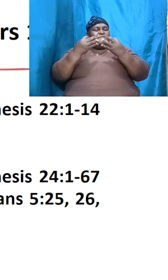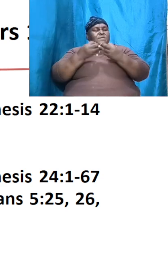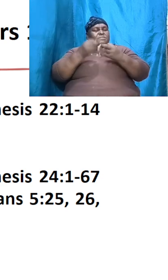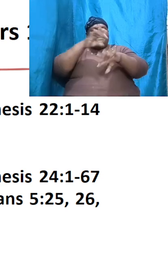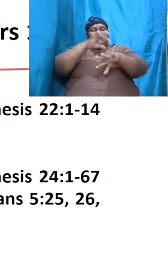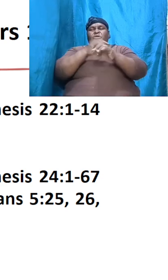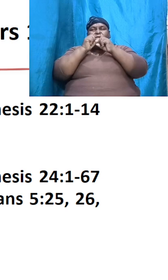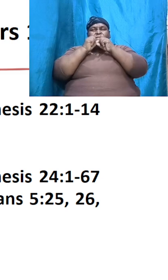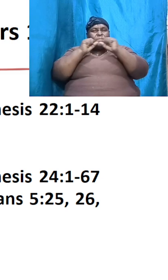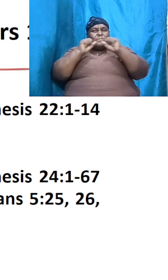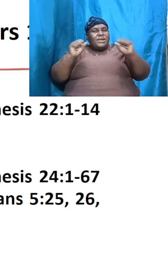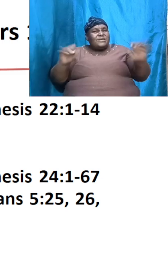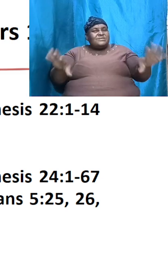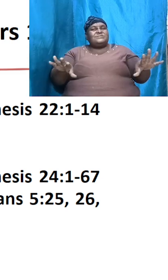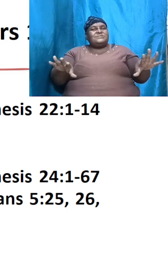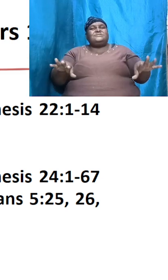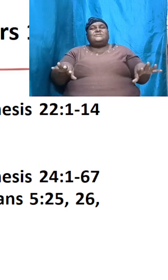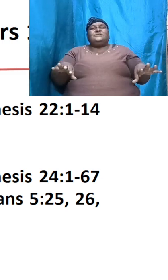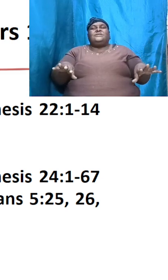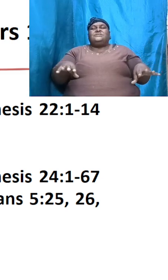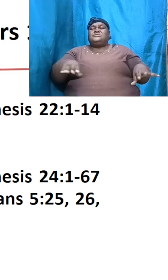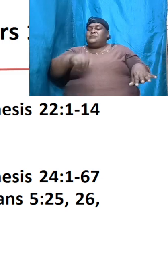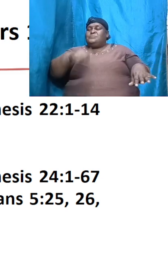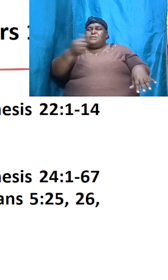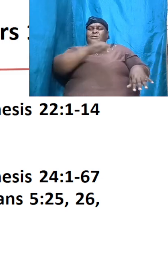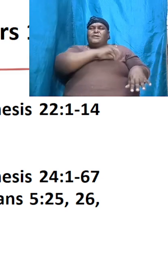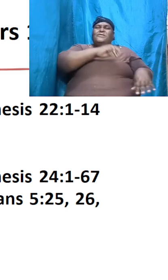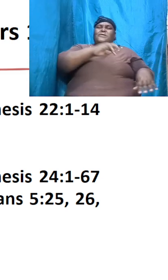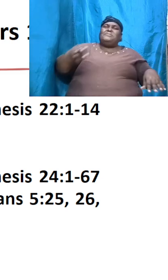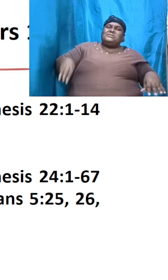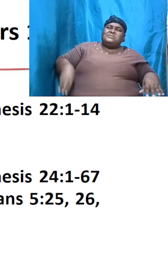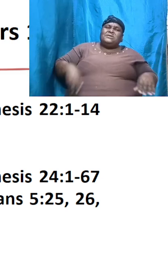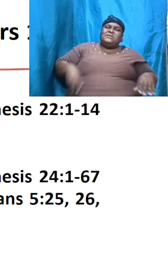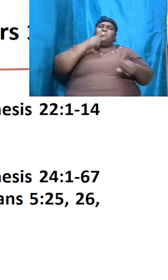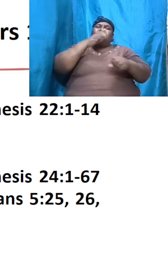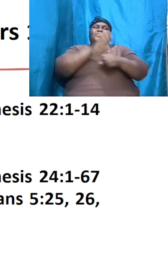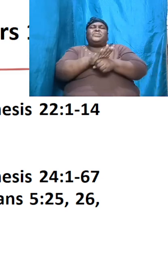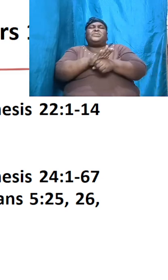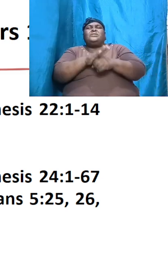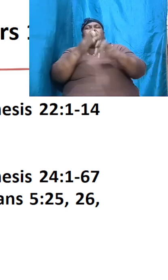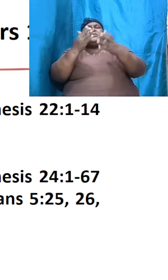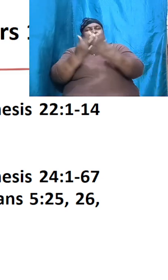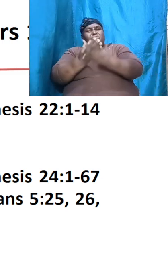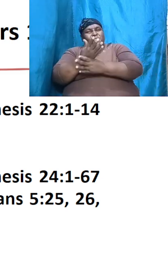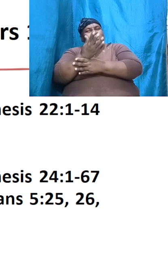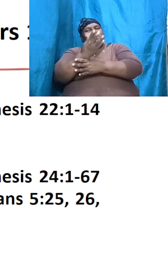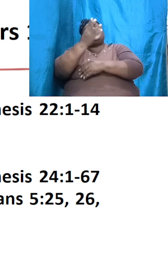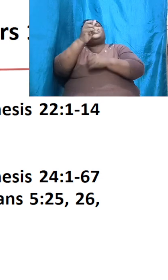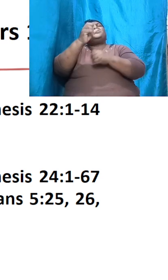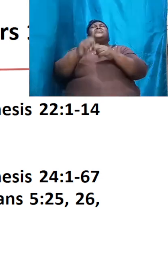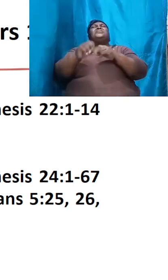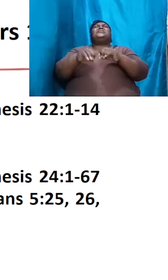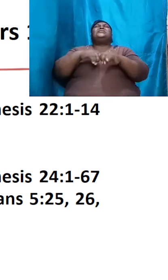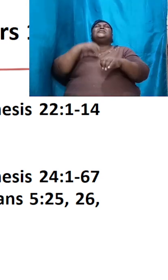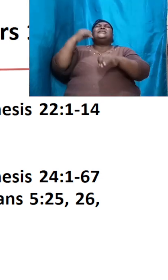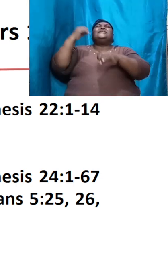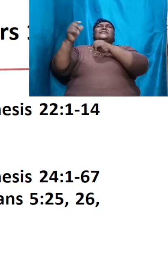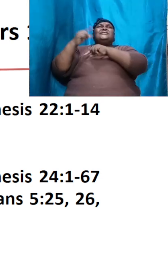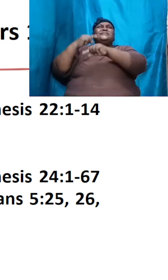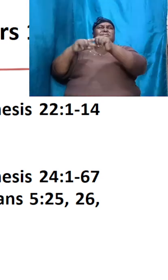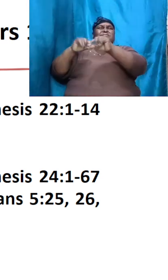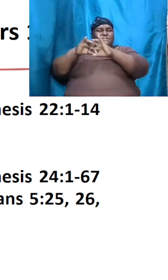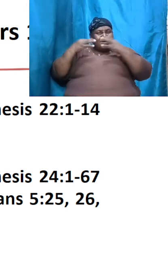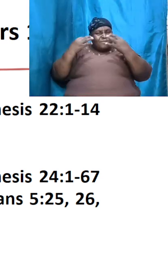that was another messianic promise indicating that through his lineage through him one will